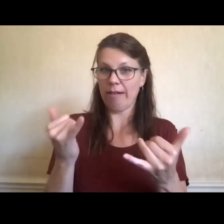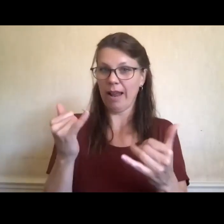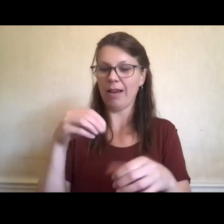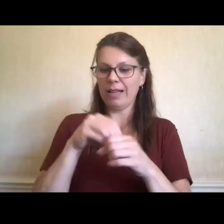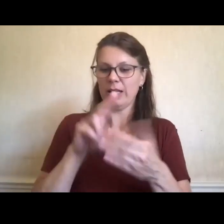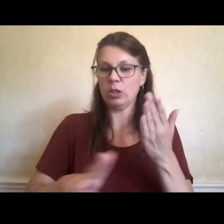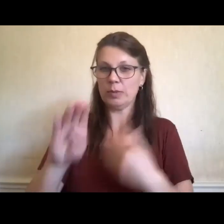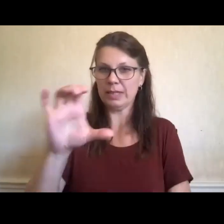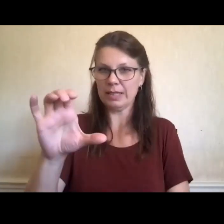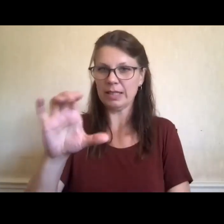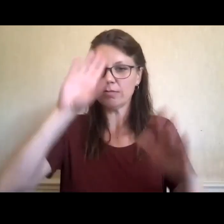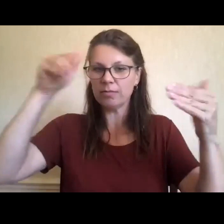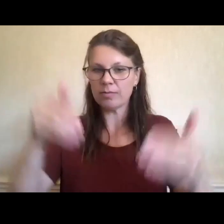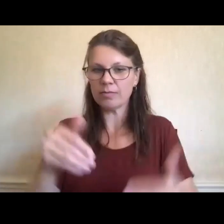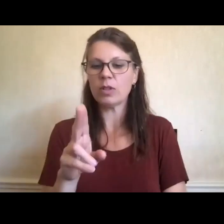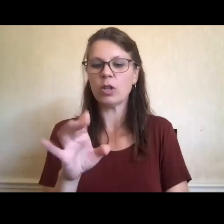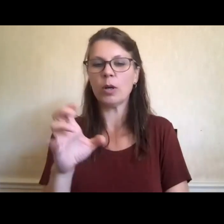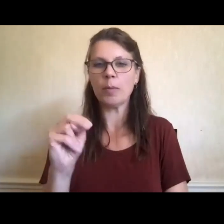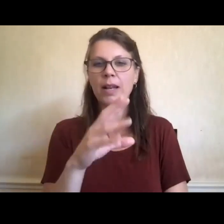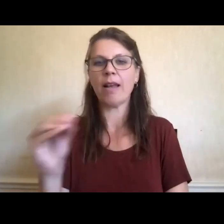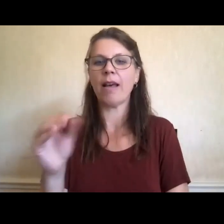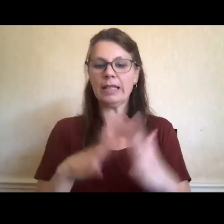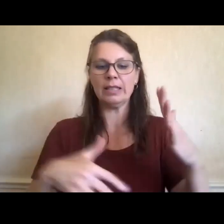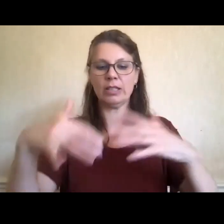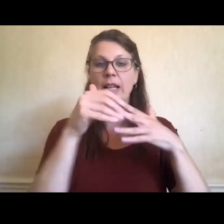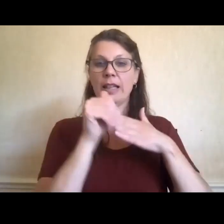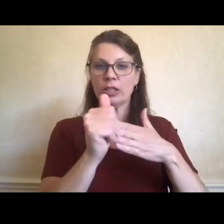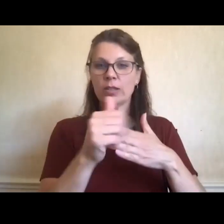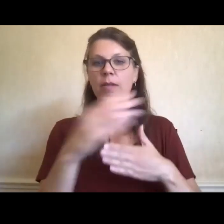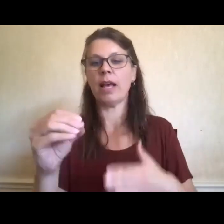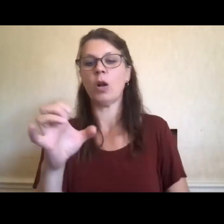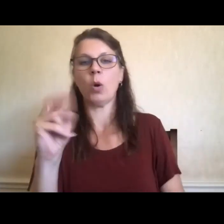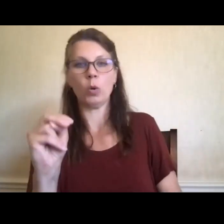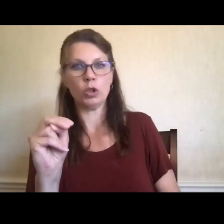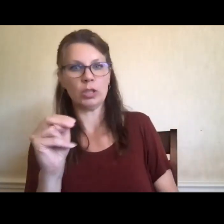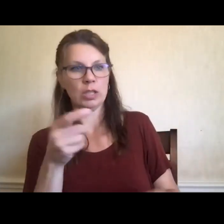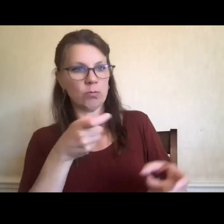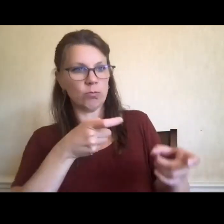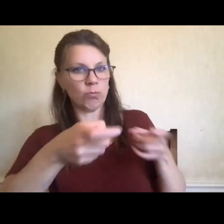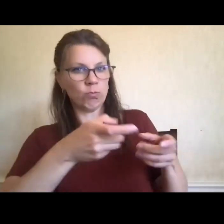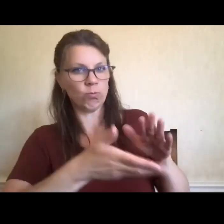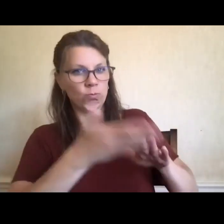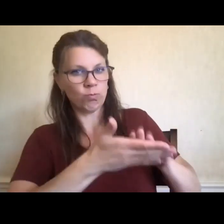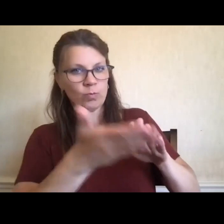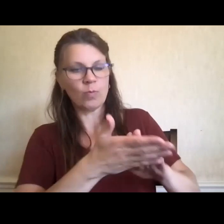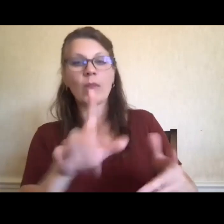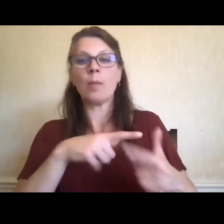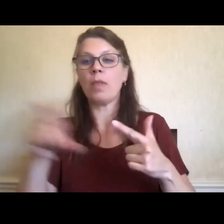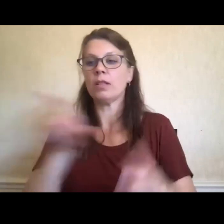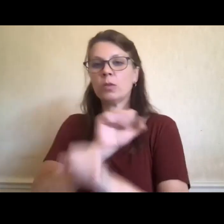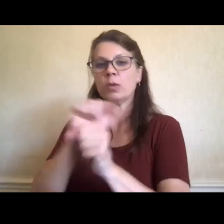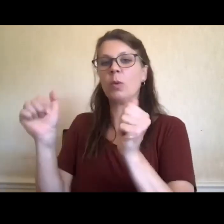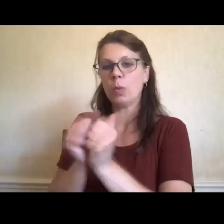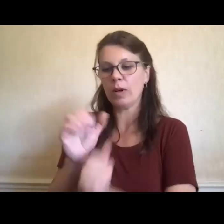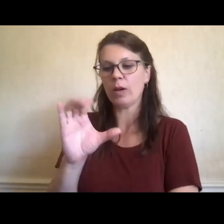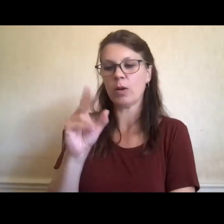urban Indigenous leadership and ocean governance, who is currently also working with Coastal First Nations,